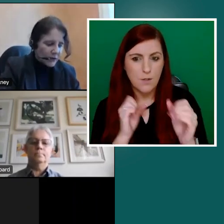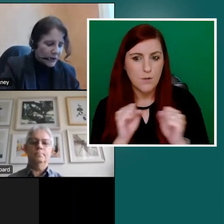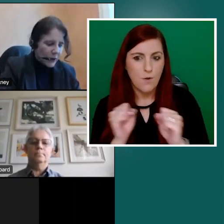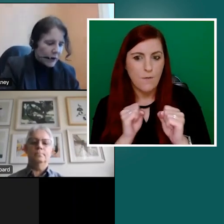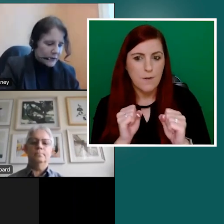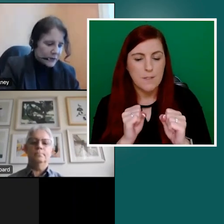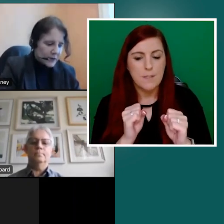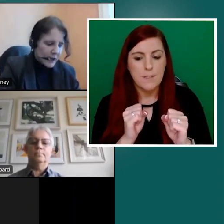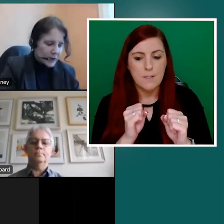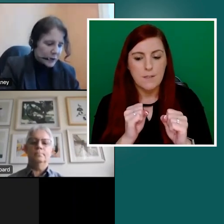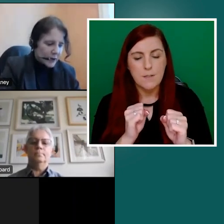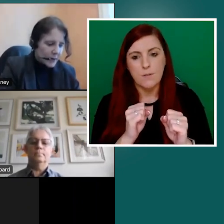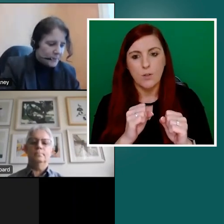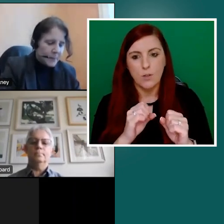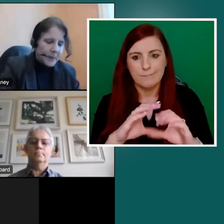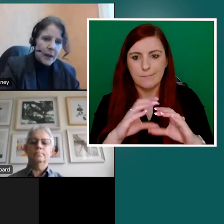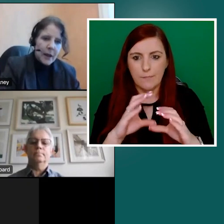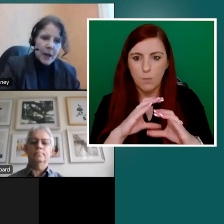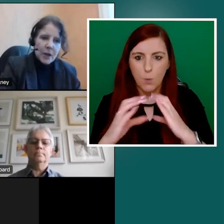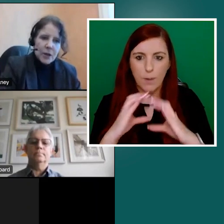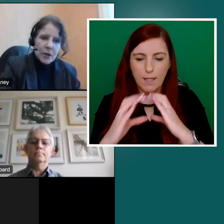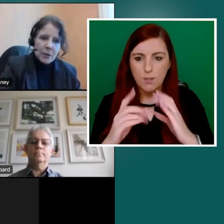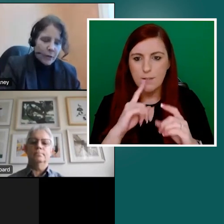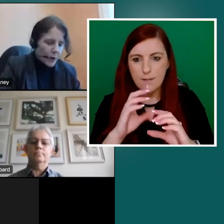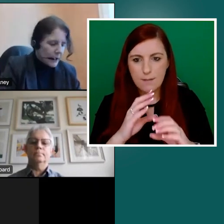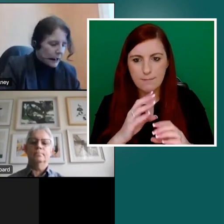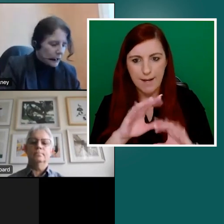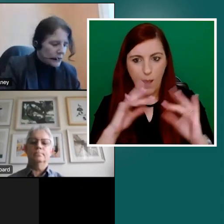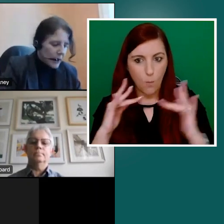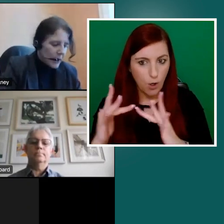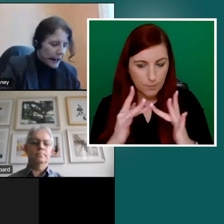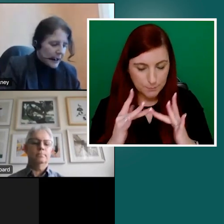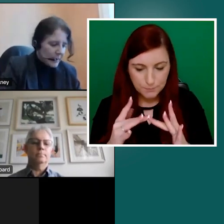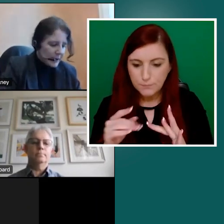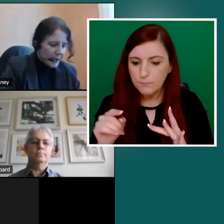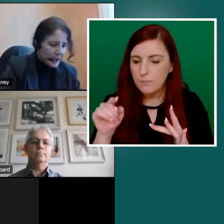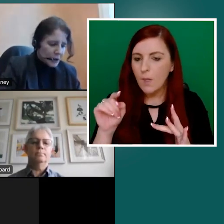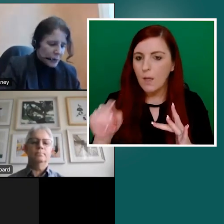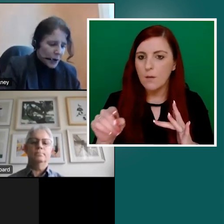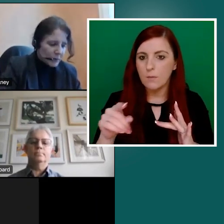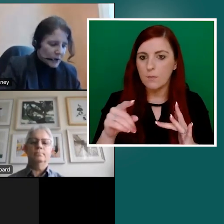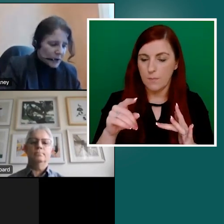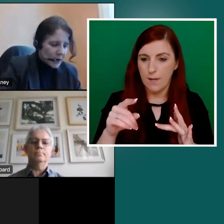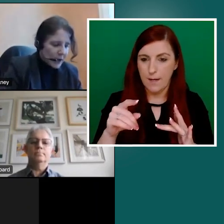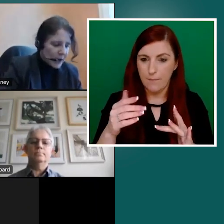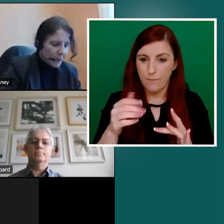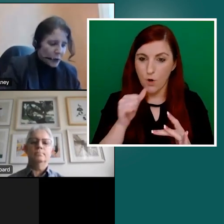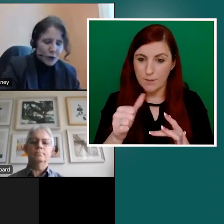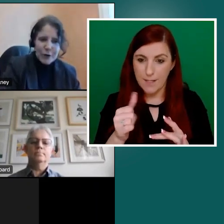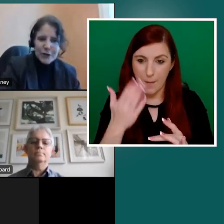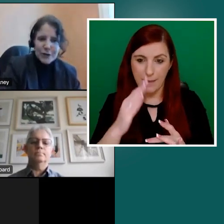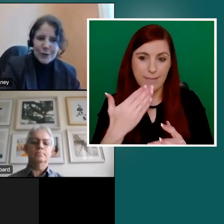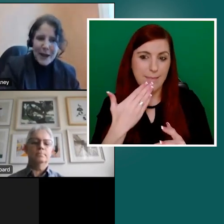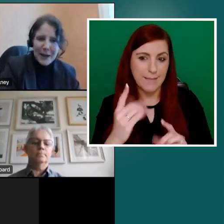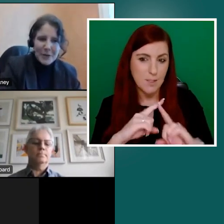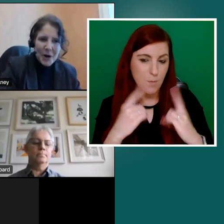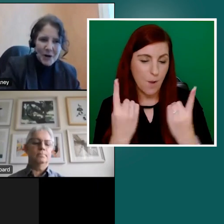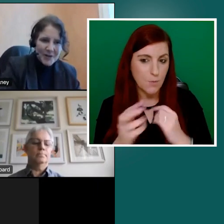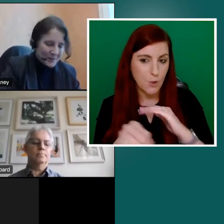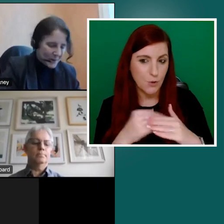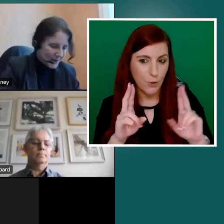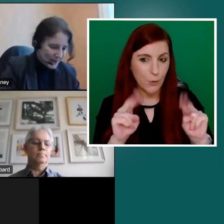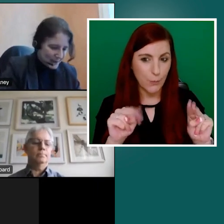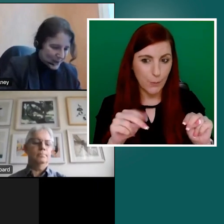Officers Network. So before I close, let me thank the department under its new name,